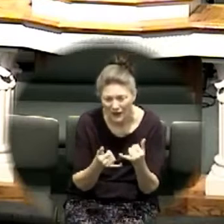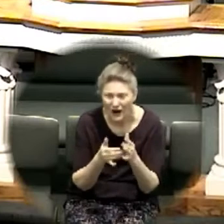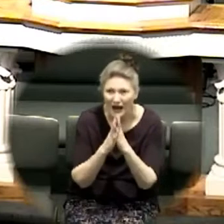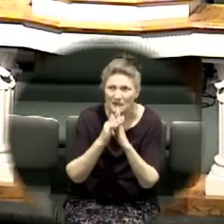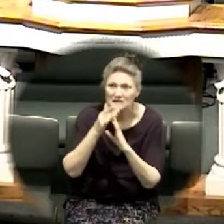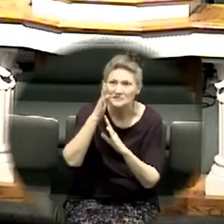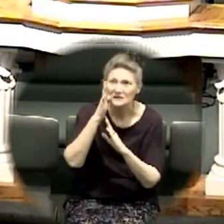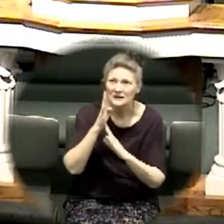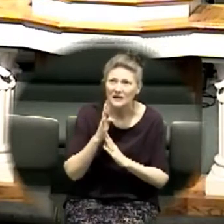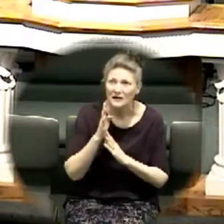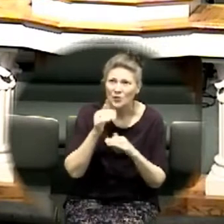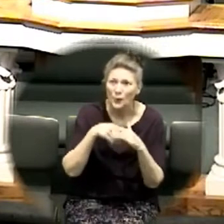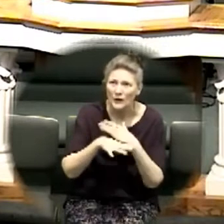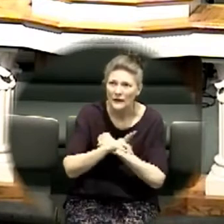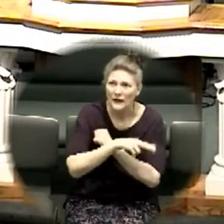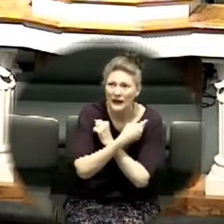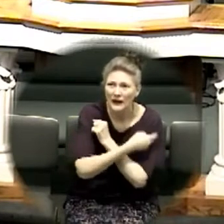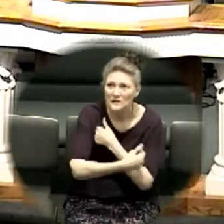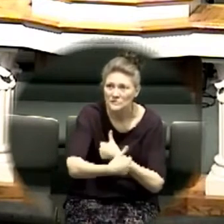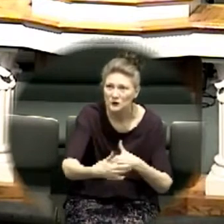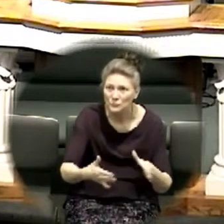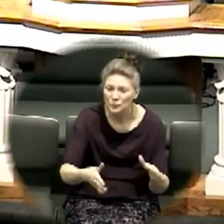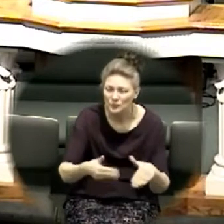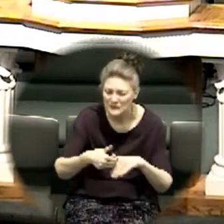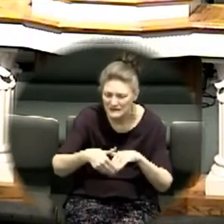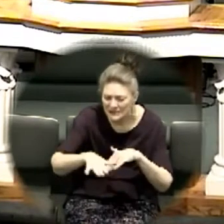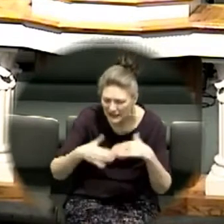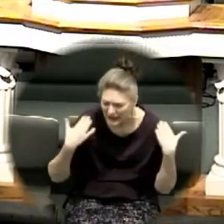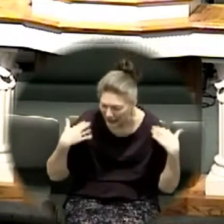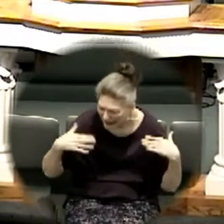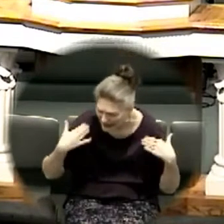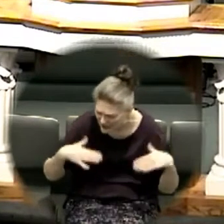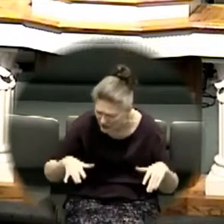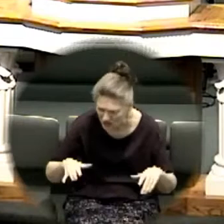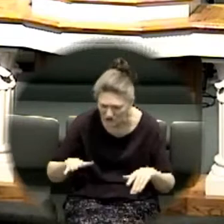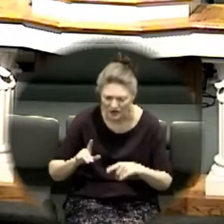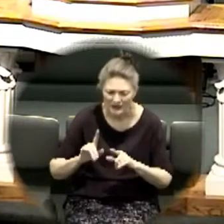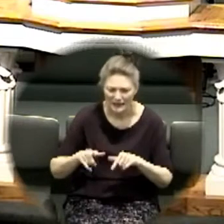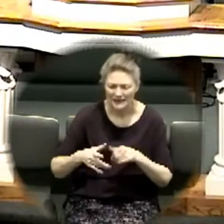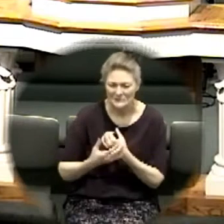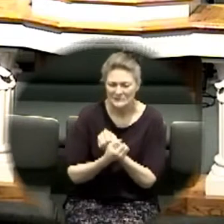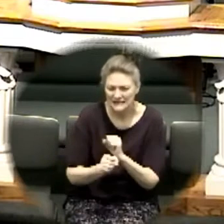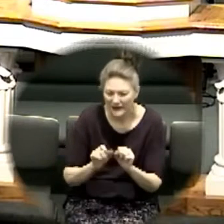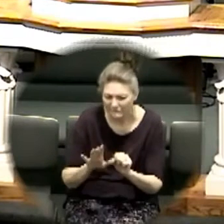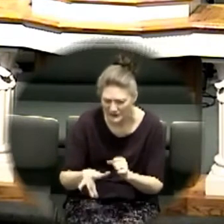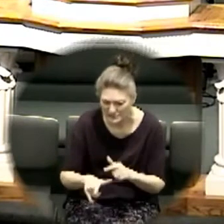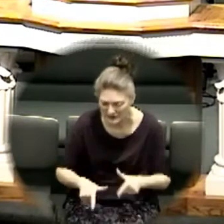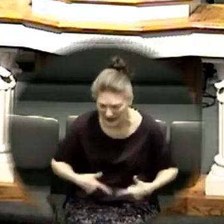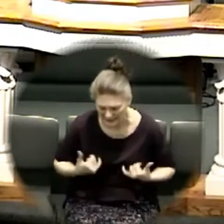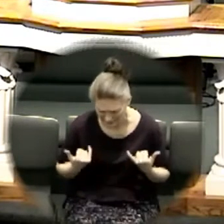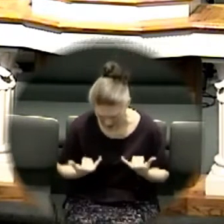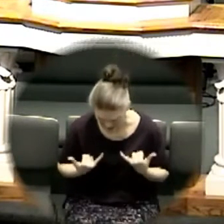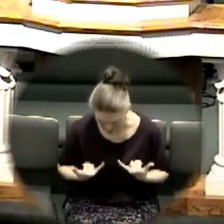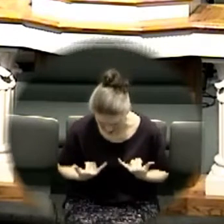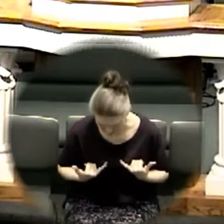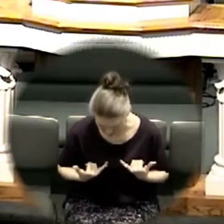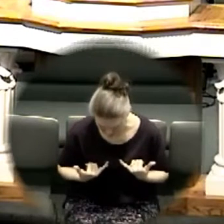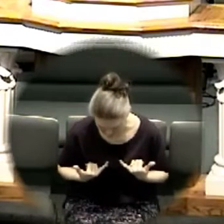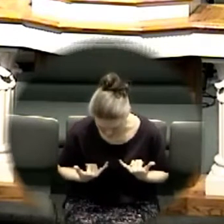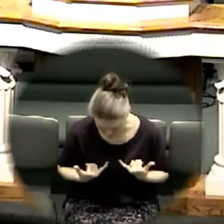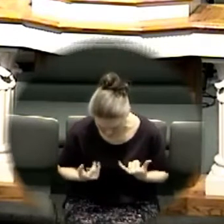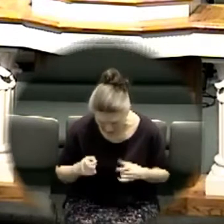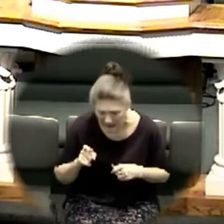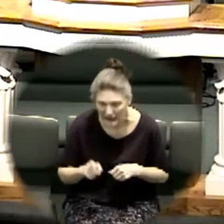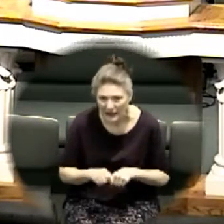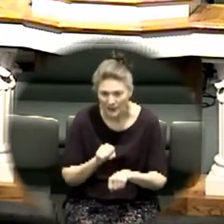to get into that hospital room send an angel to that hospital room and save his life right now uh we do need a miracle